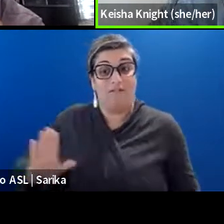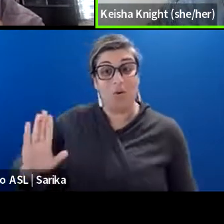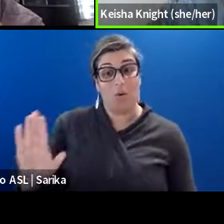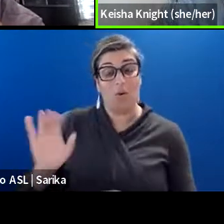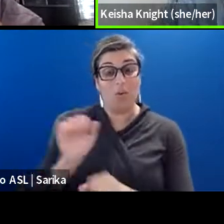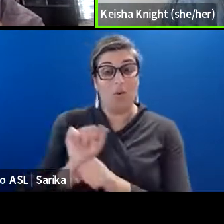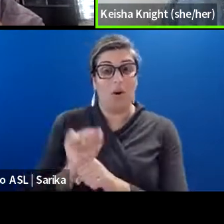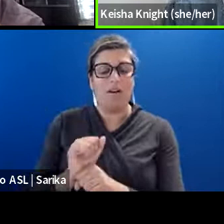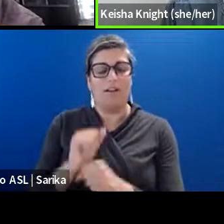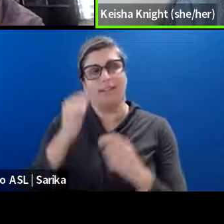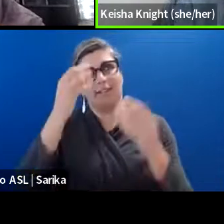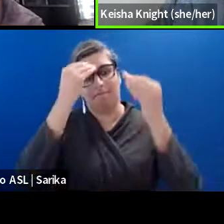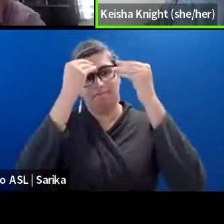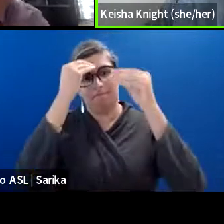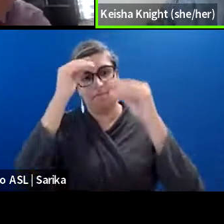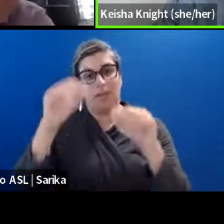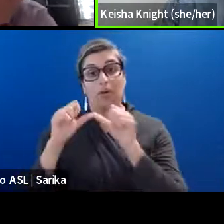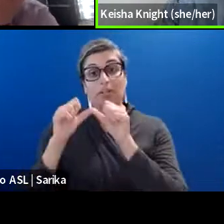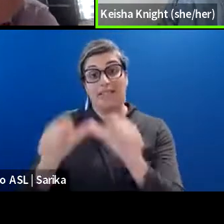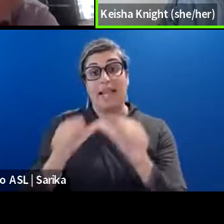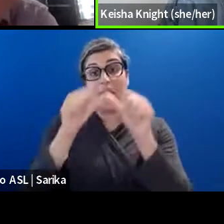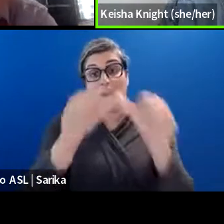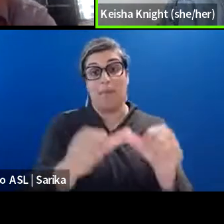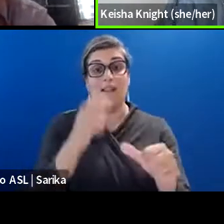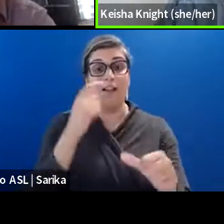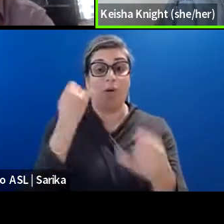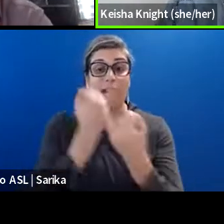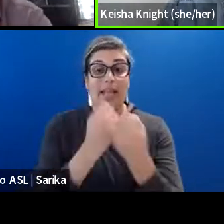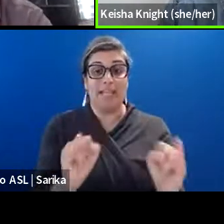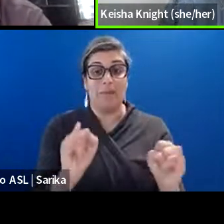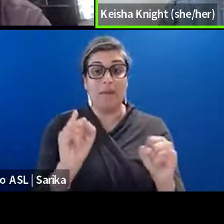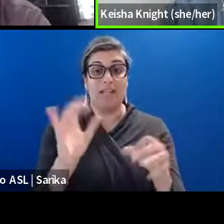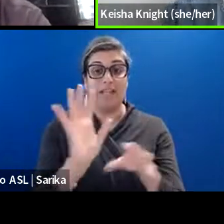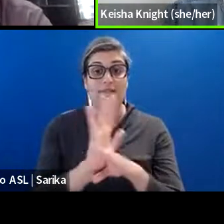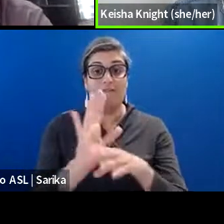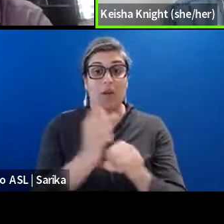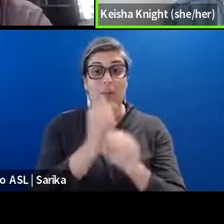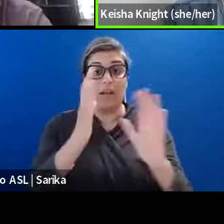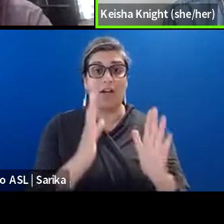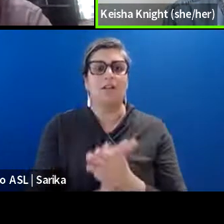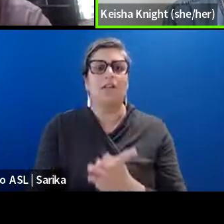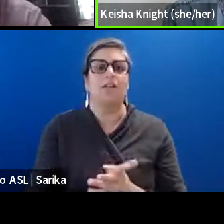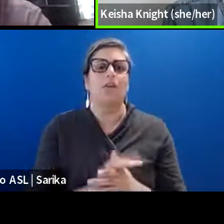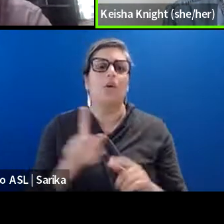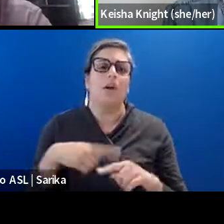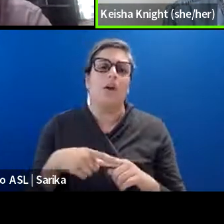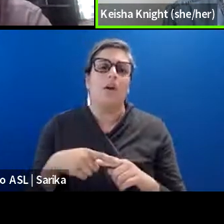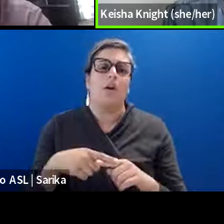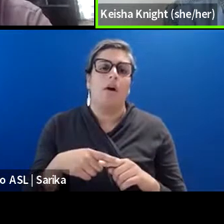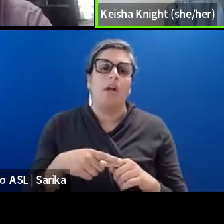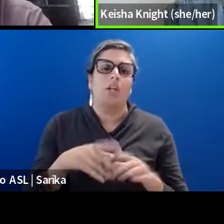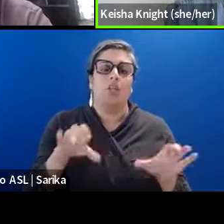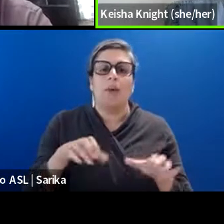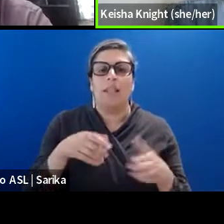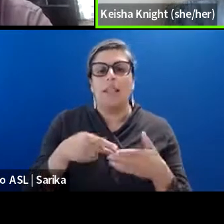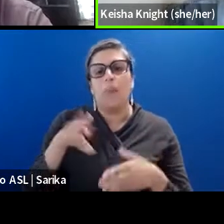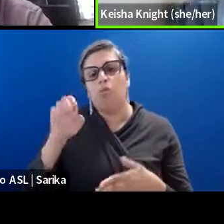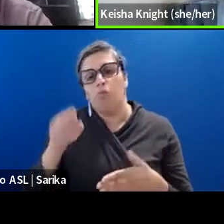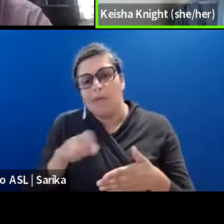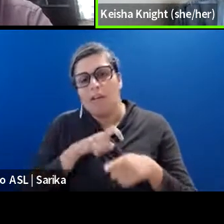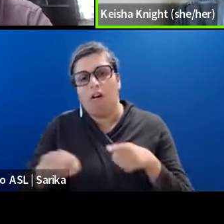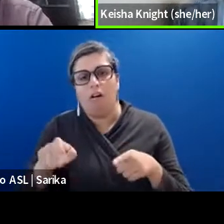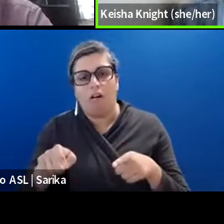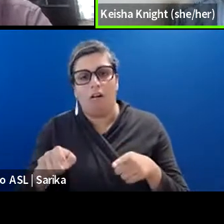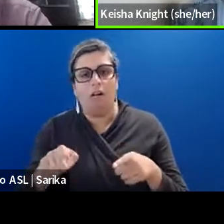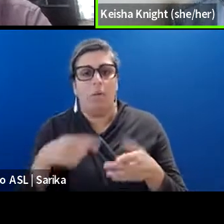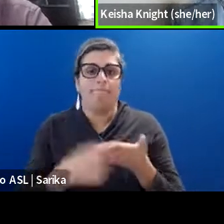also thinking about, um, sustainability for independent filmmakers. And as we, when we were having the pre-call for this panel, we talked